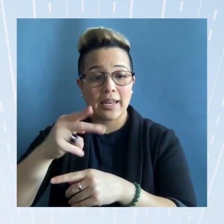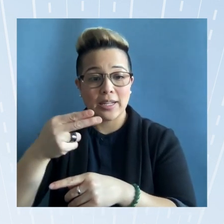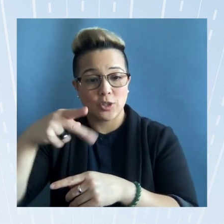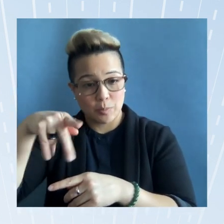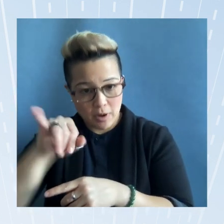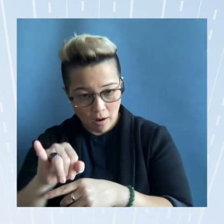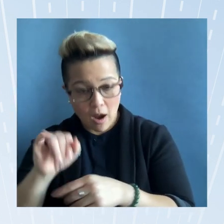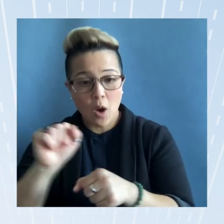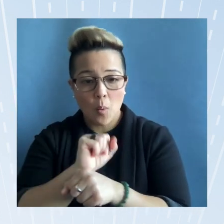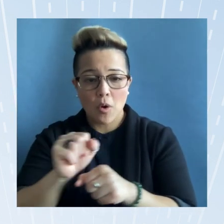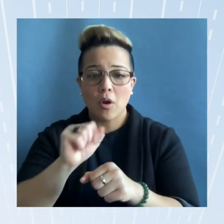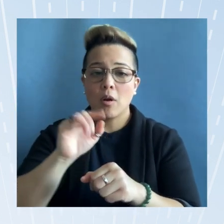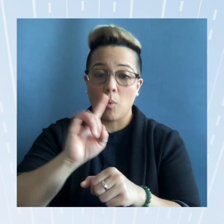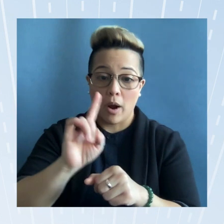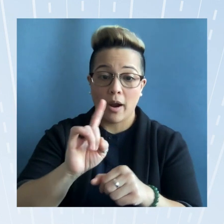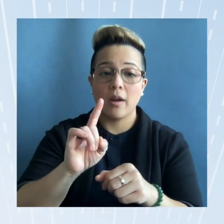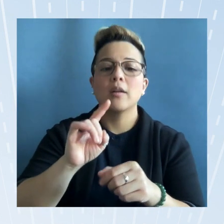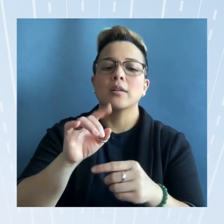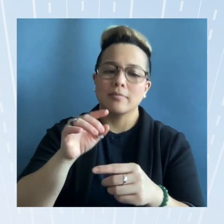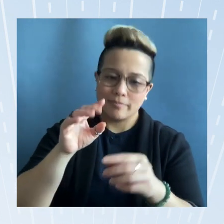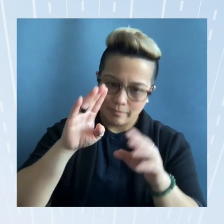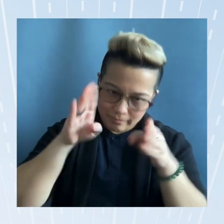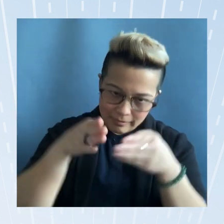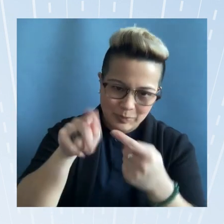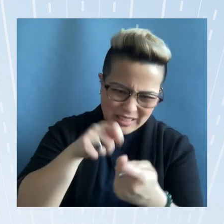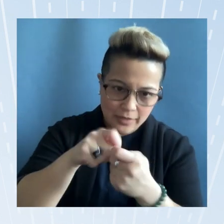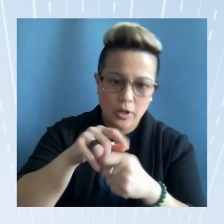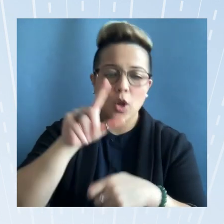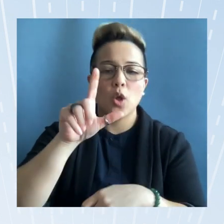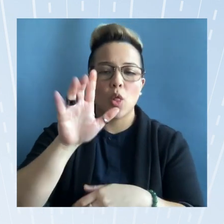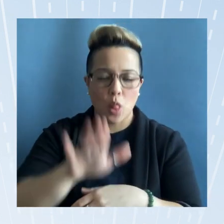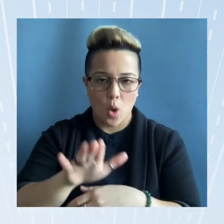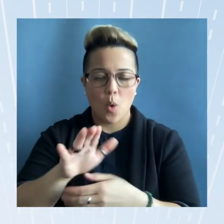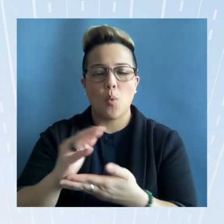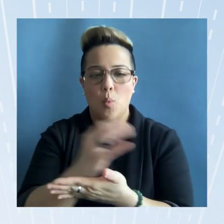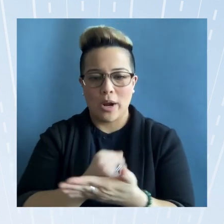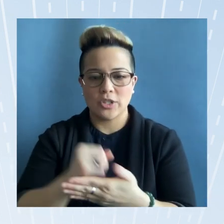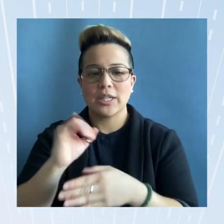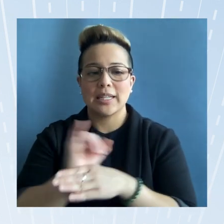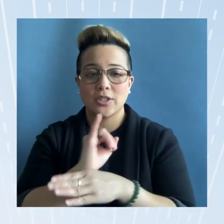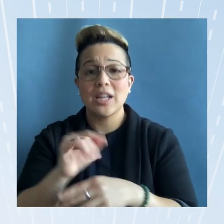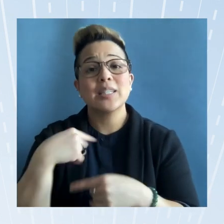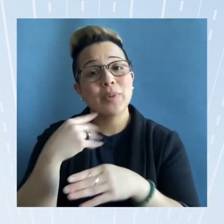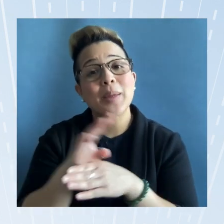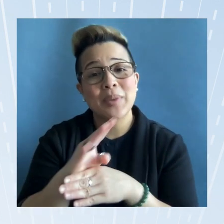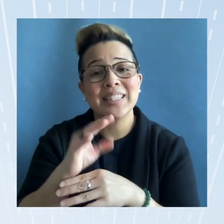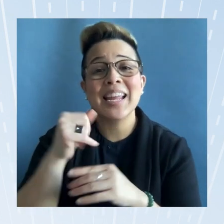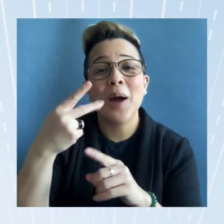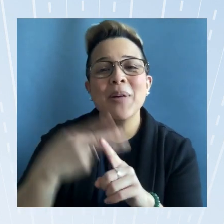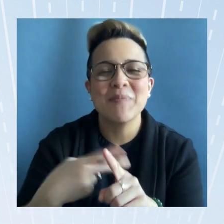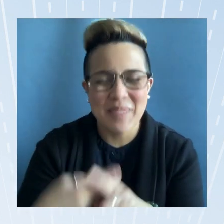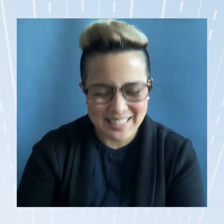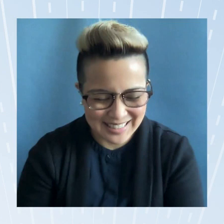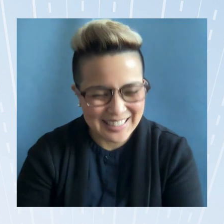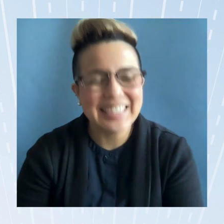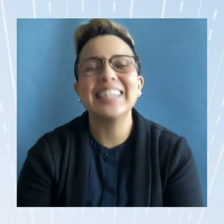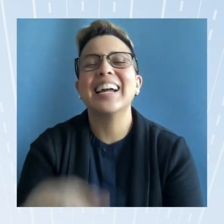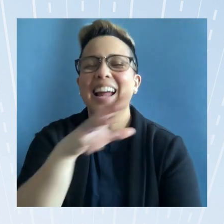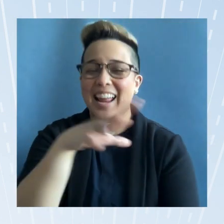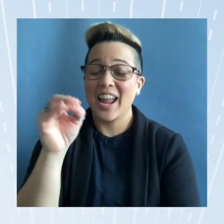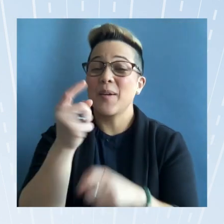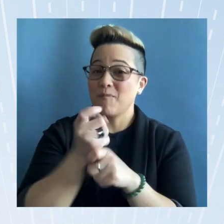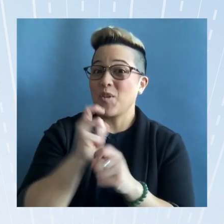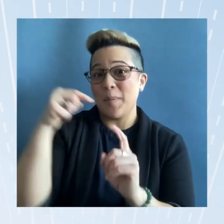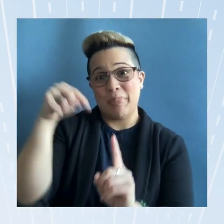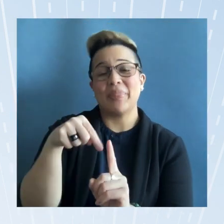including low wage industries so it's been a busy couple of months um and from this